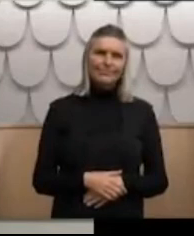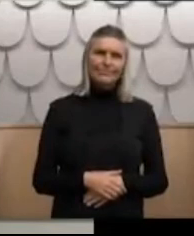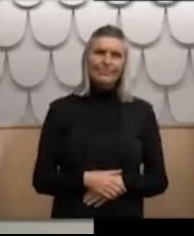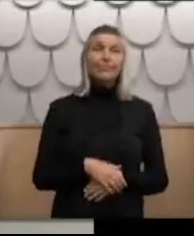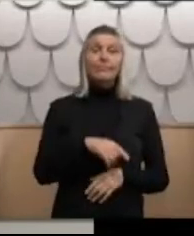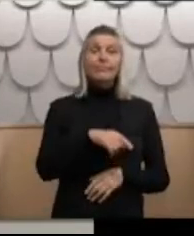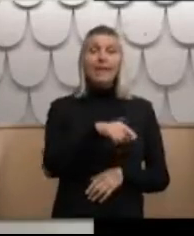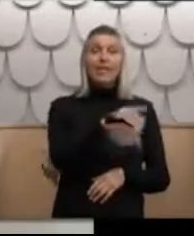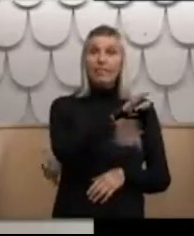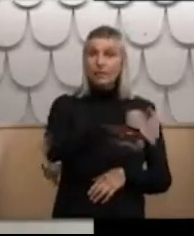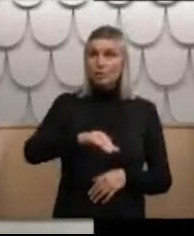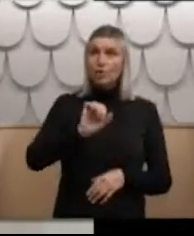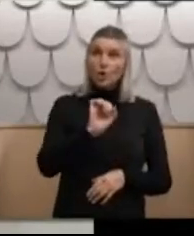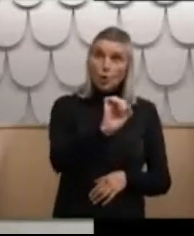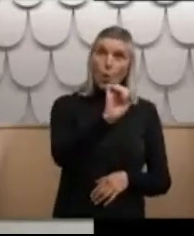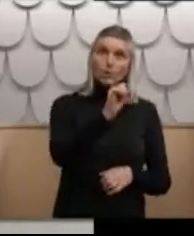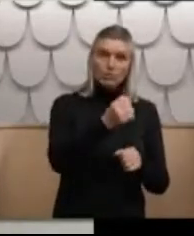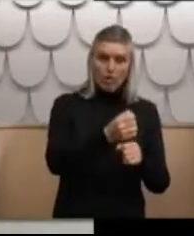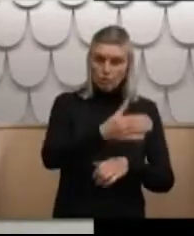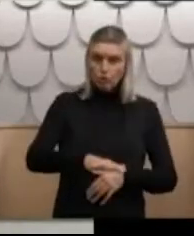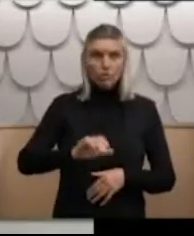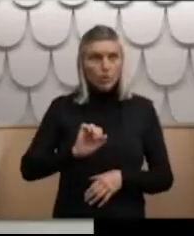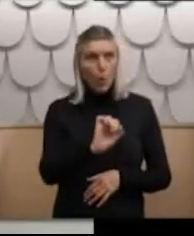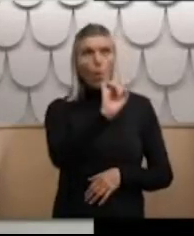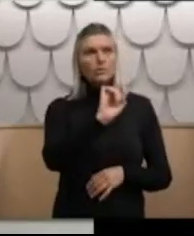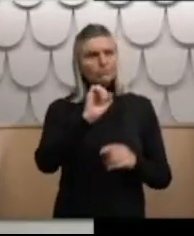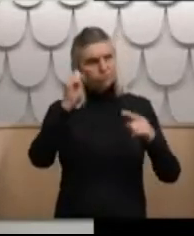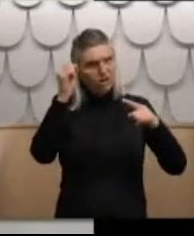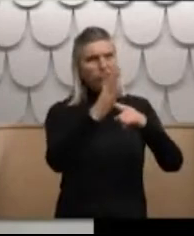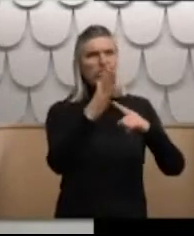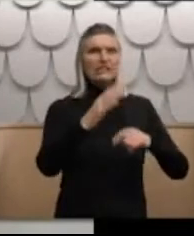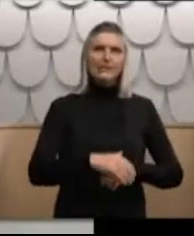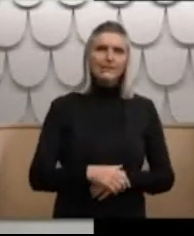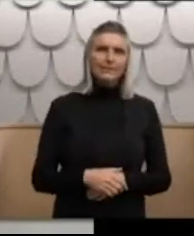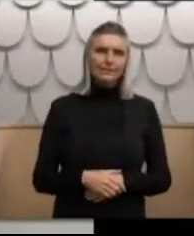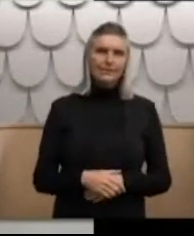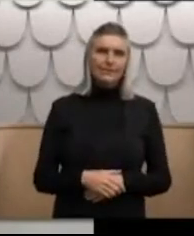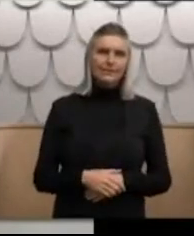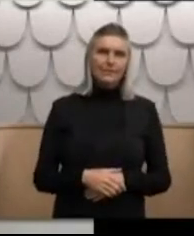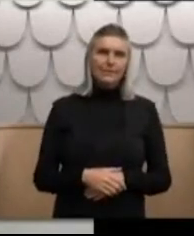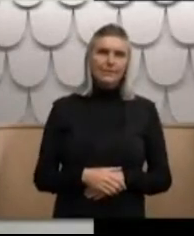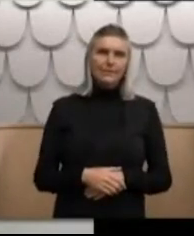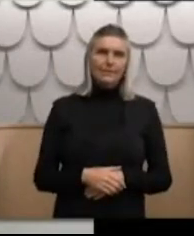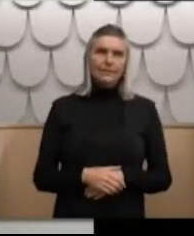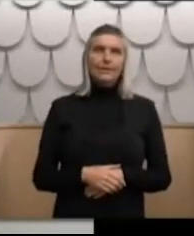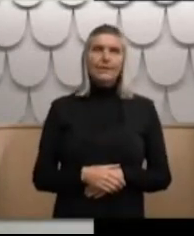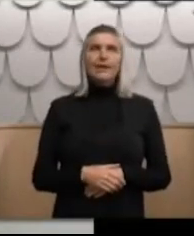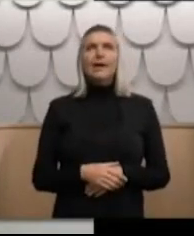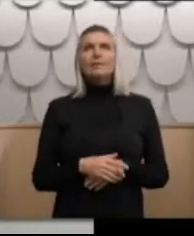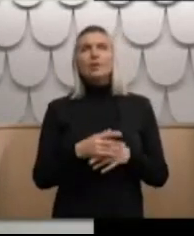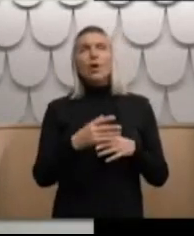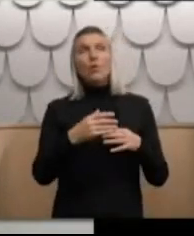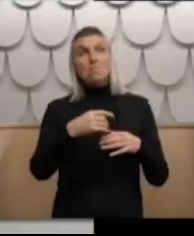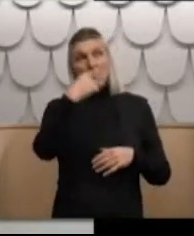are your priority if there is a um I hope when you talk about those roads that this event your gift to us can be